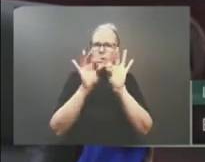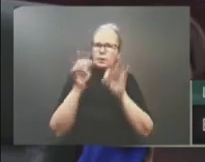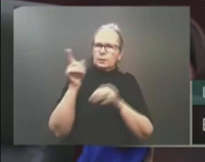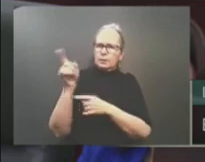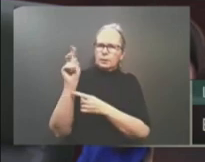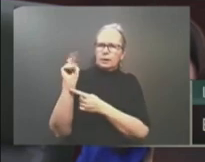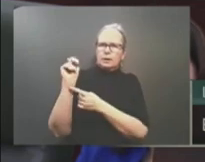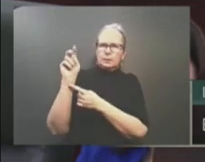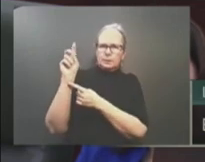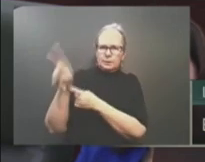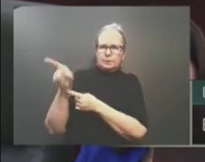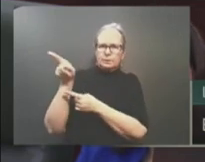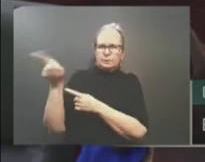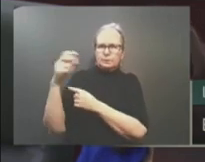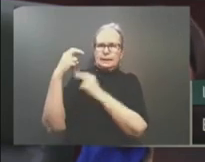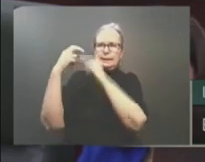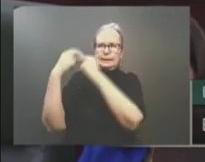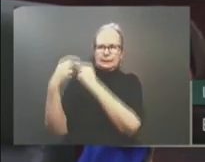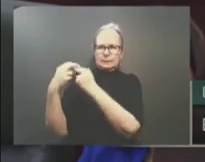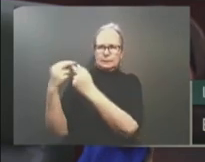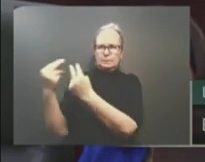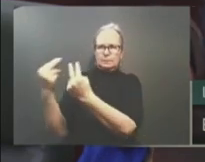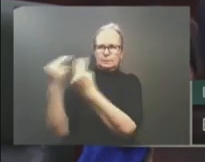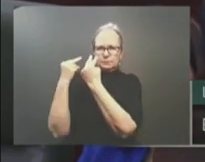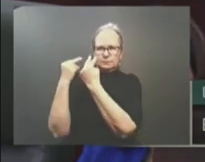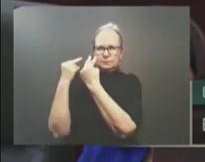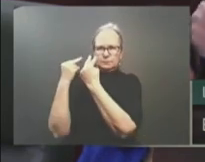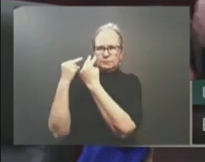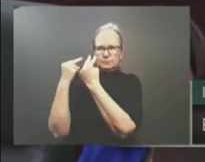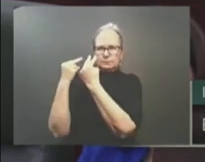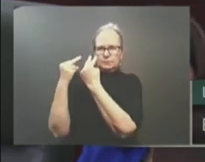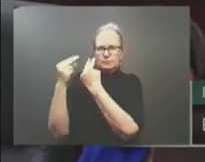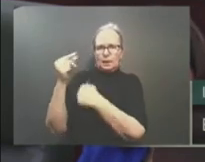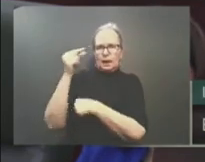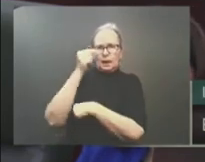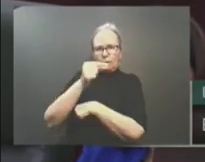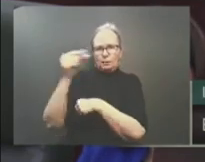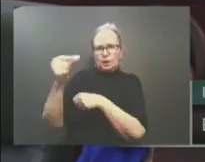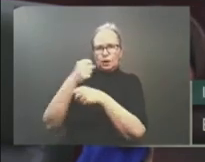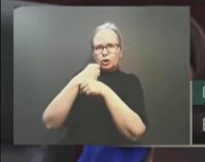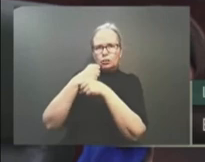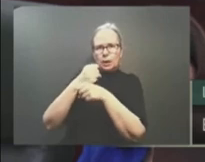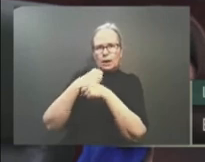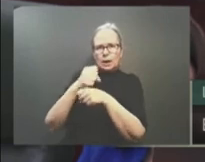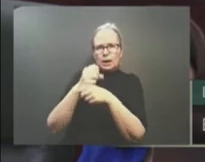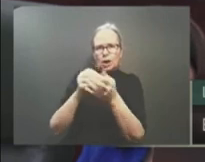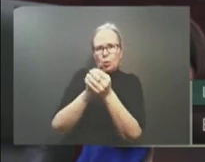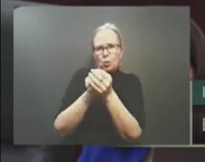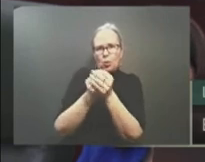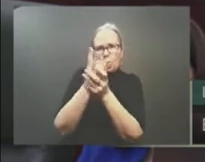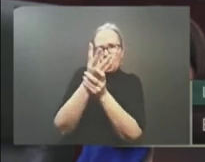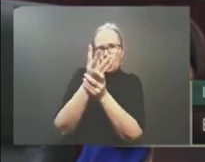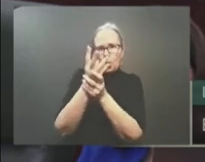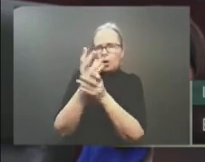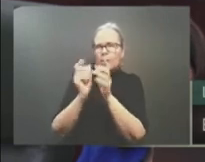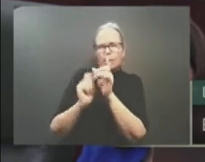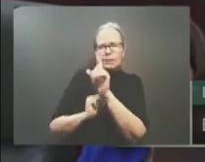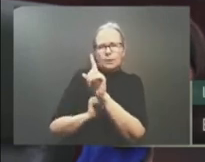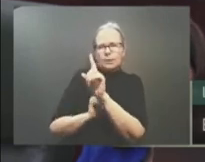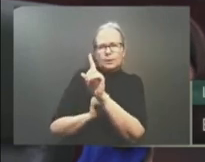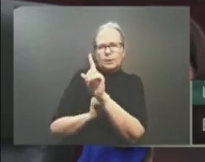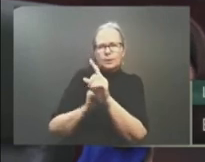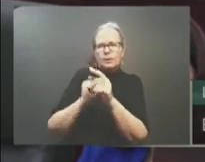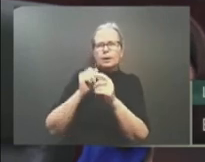Governments do not create wealth. They create the conditions favourable for investment, attraction, and wealth